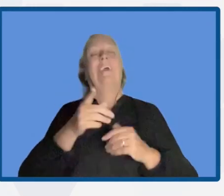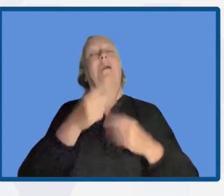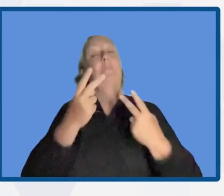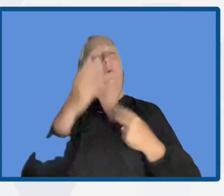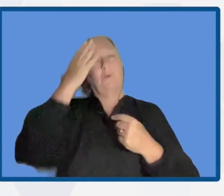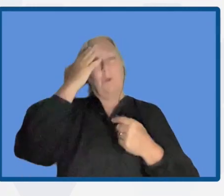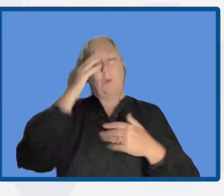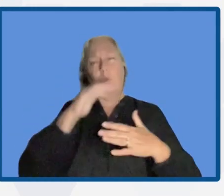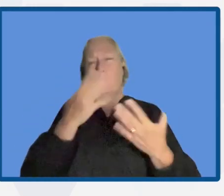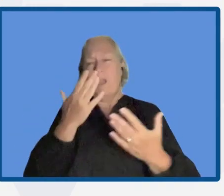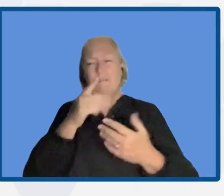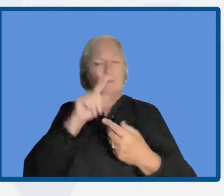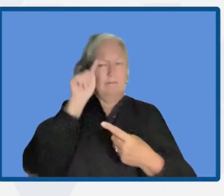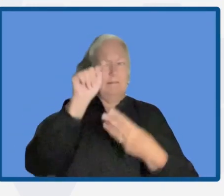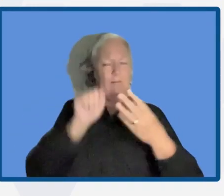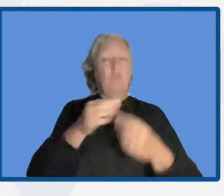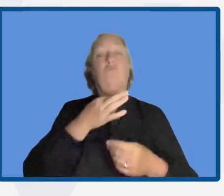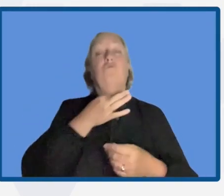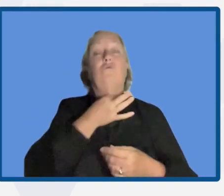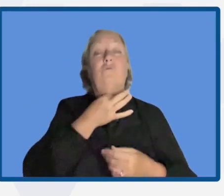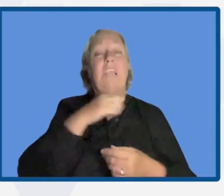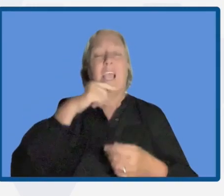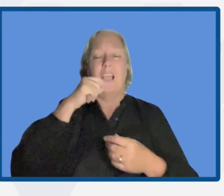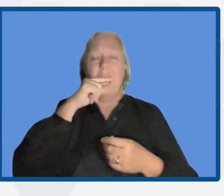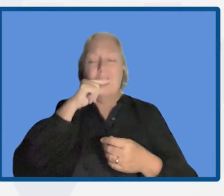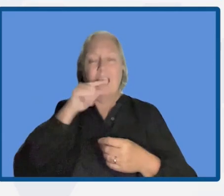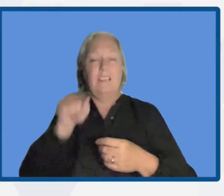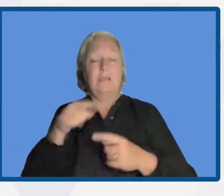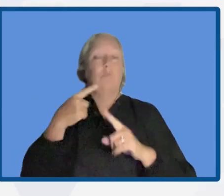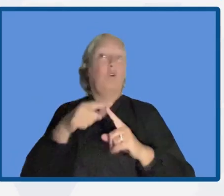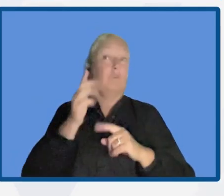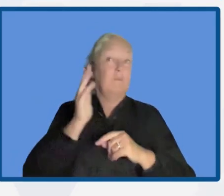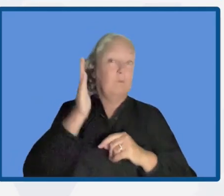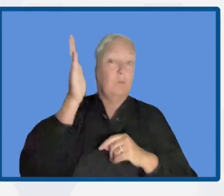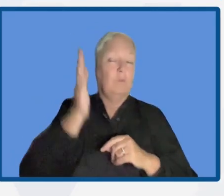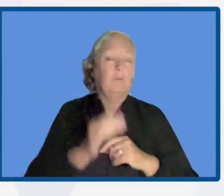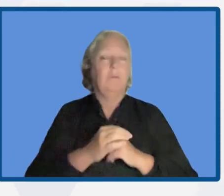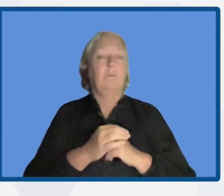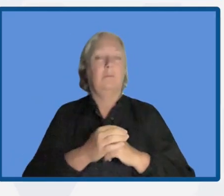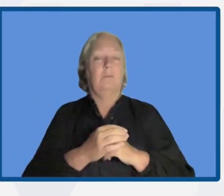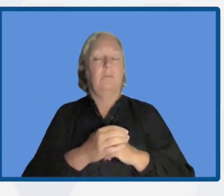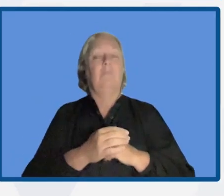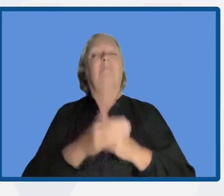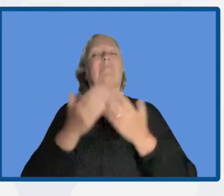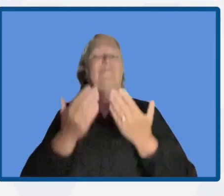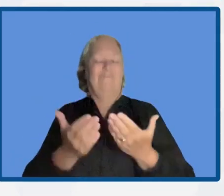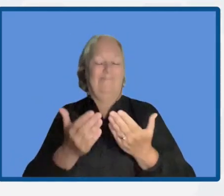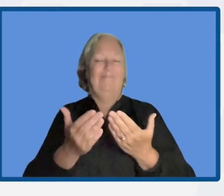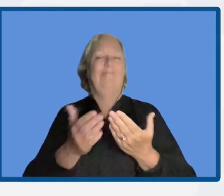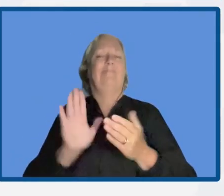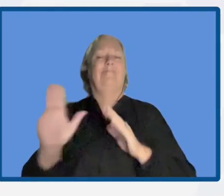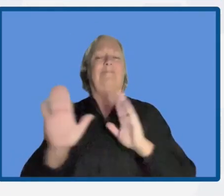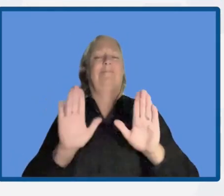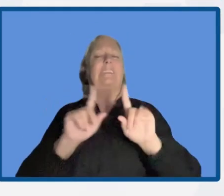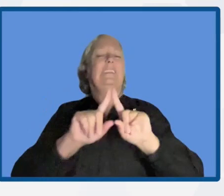scenarios, both for the present and for the future vis-a-vis the different hazards.